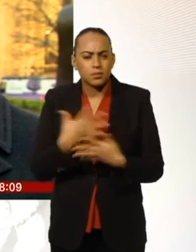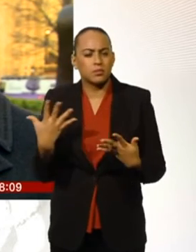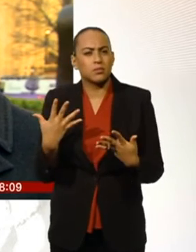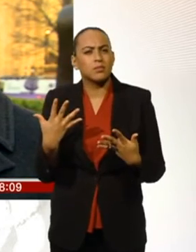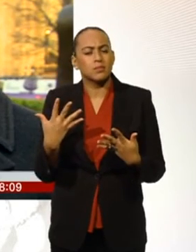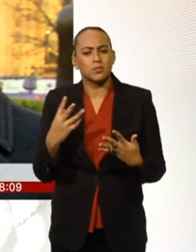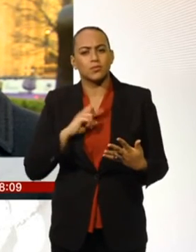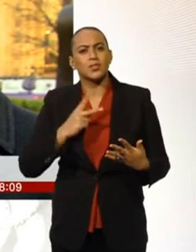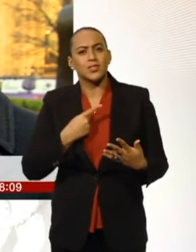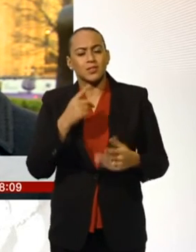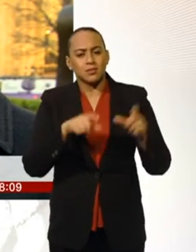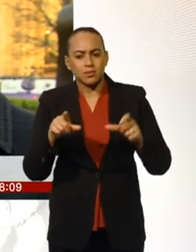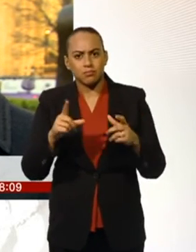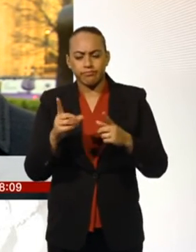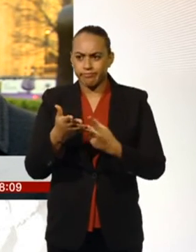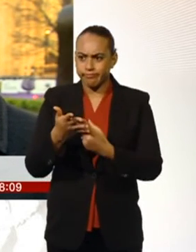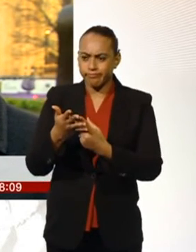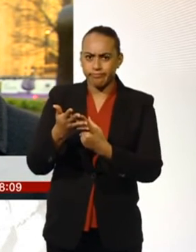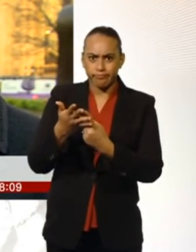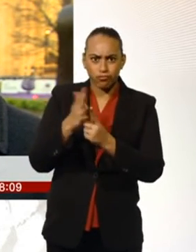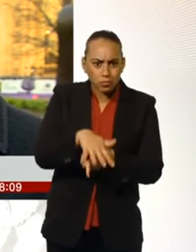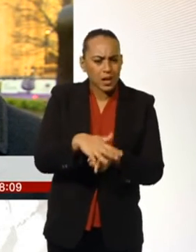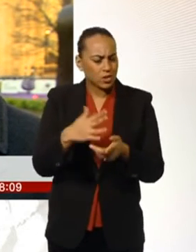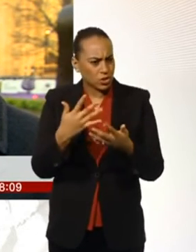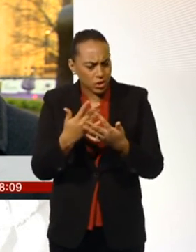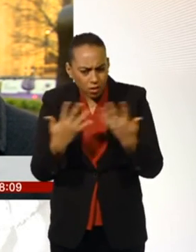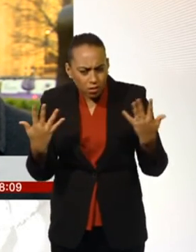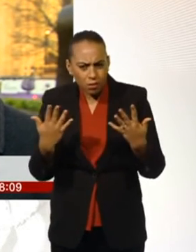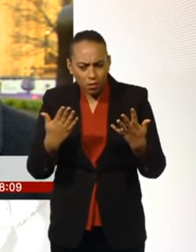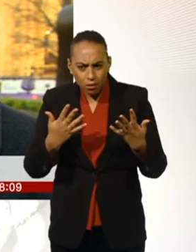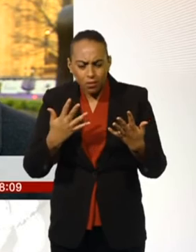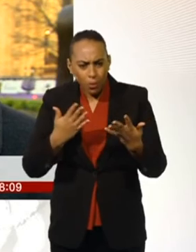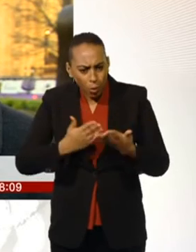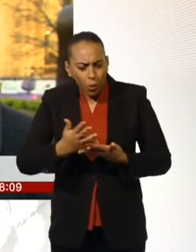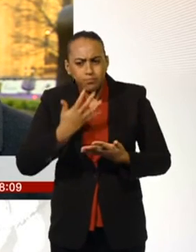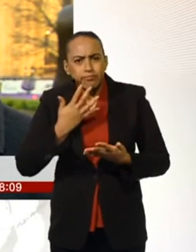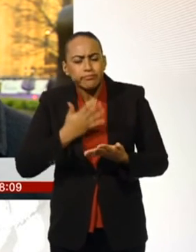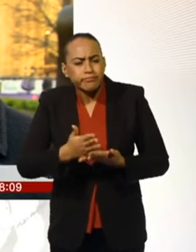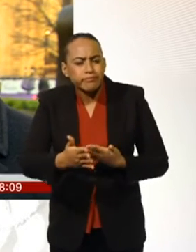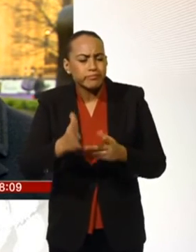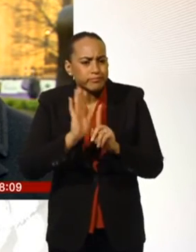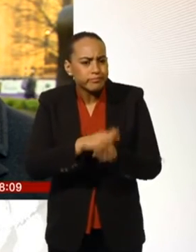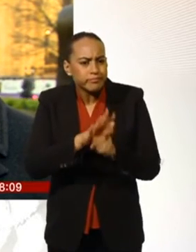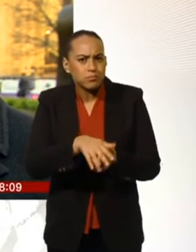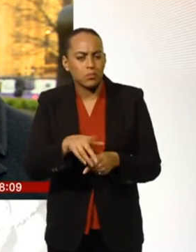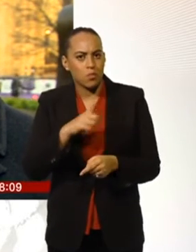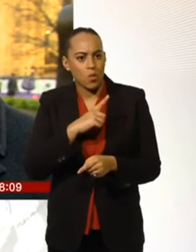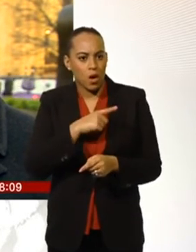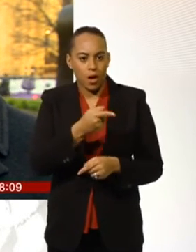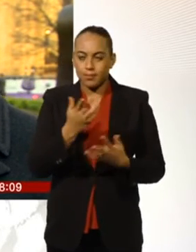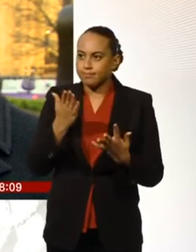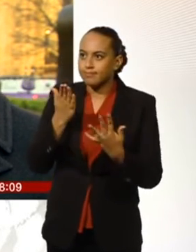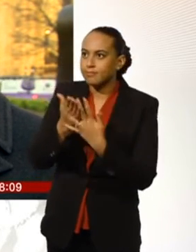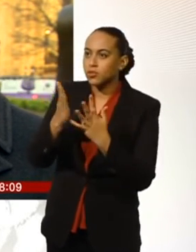-day discrimination that trans people have to endure, whether that's their inability to be able to access public